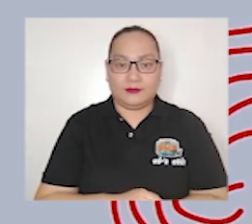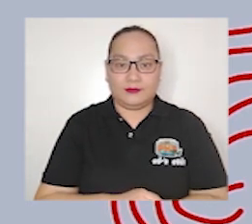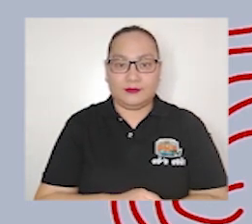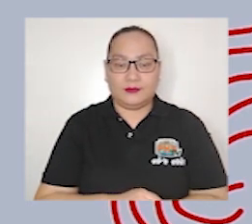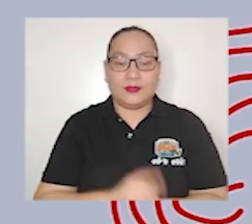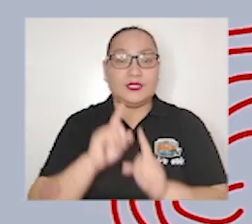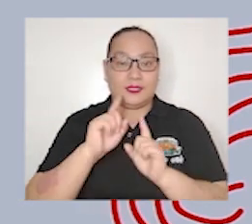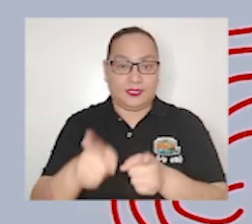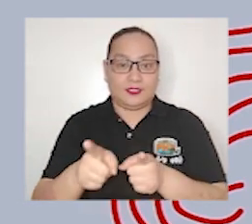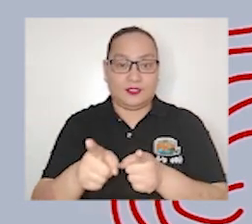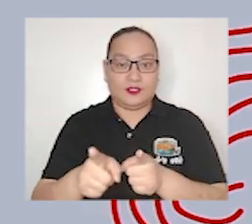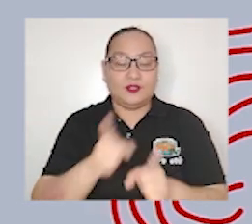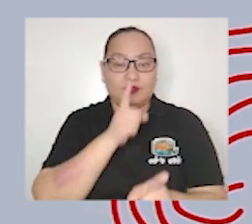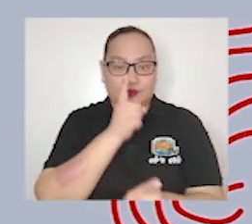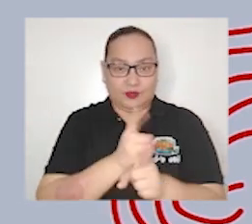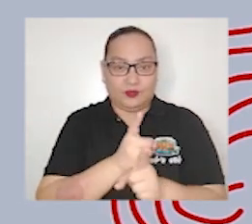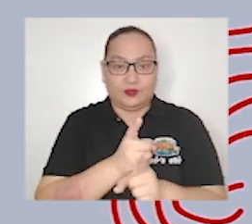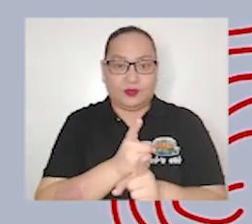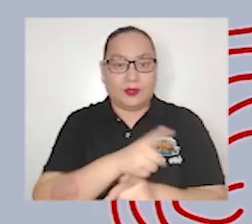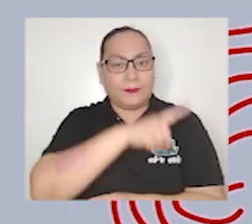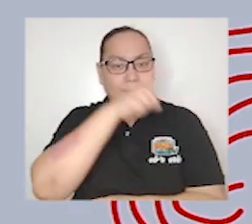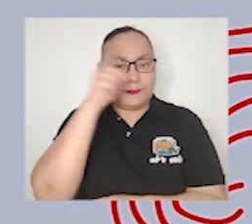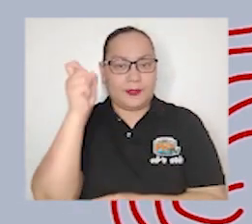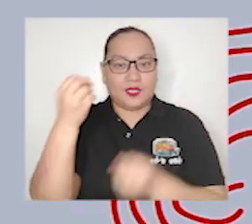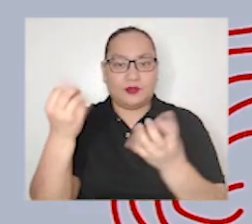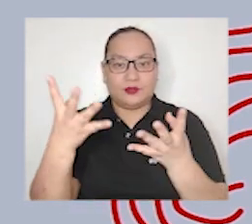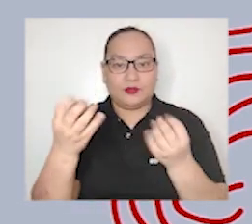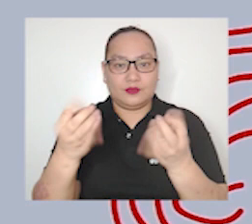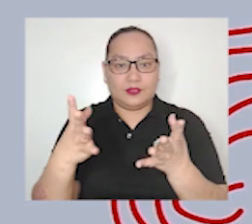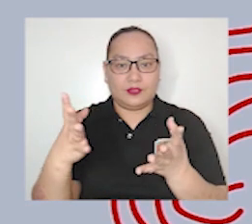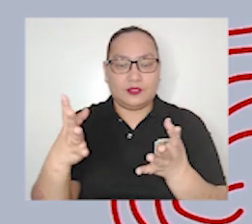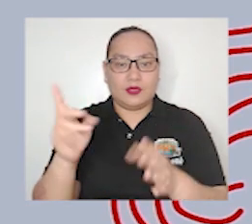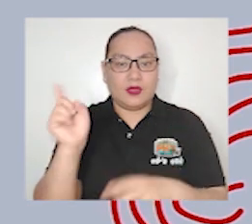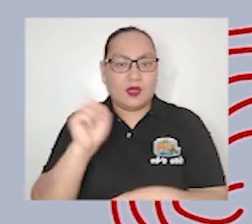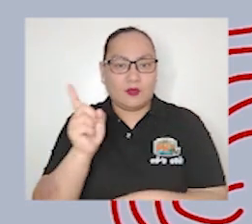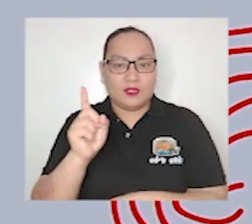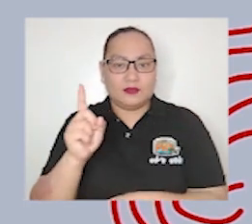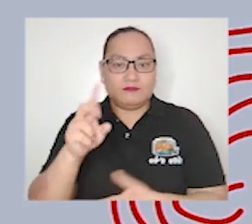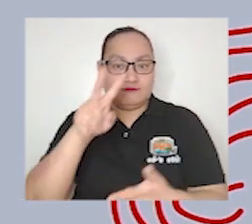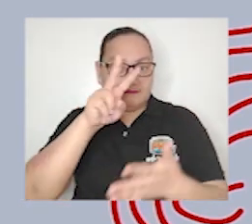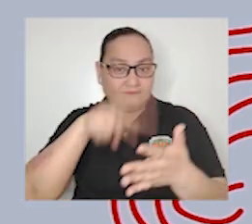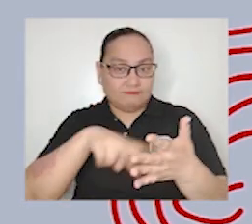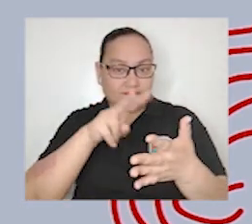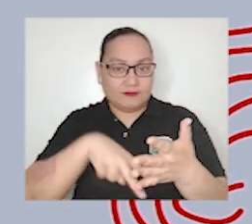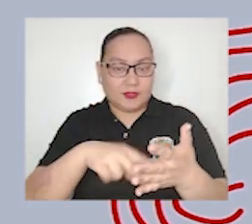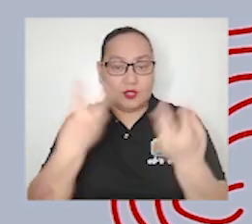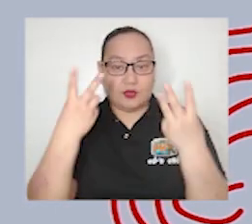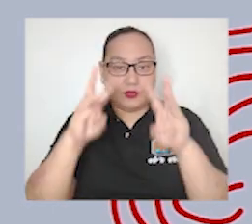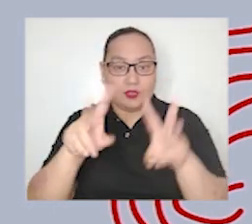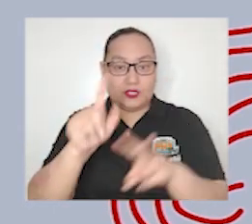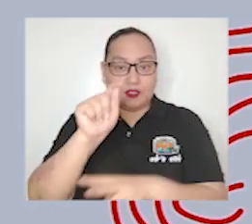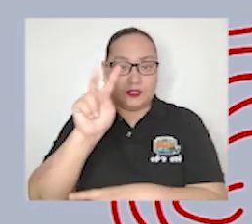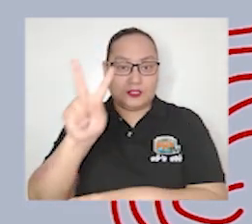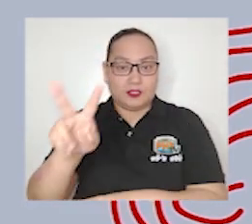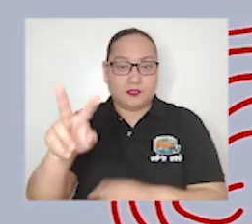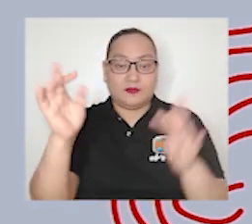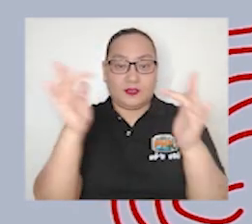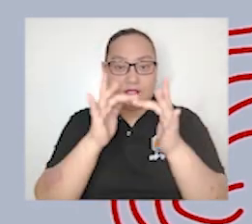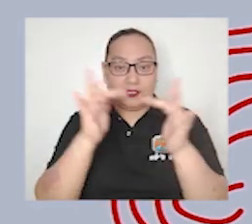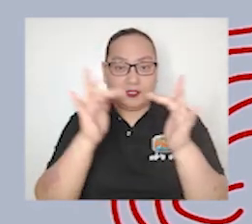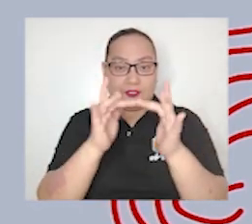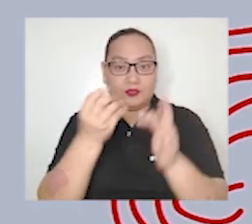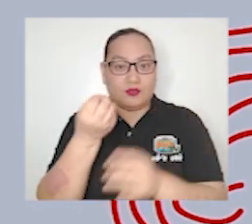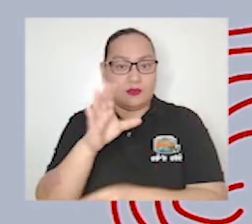the answer is true because a lot of what we read watch on tv on the internet